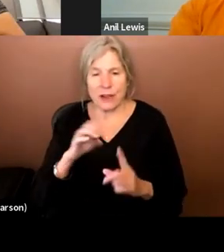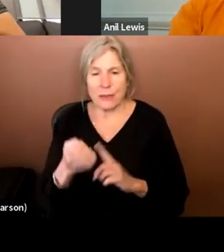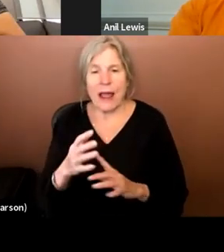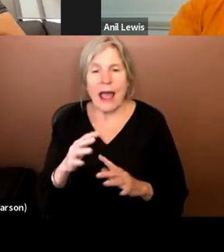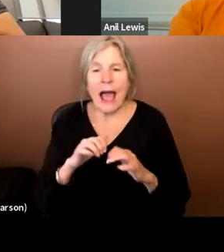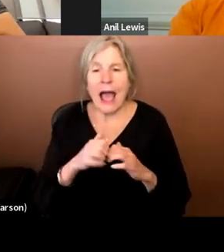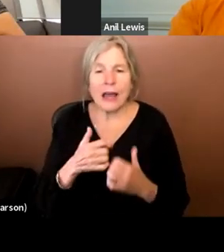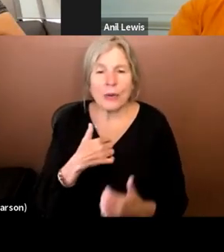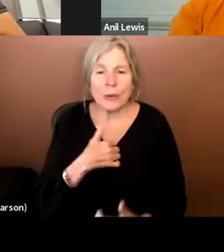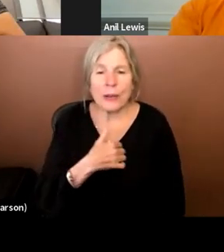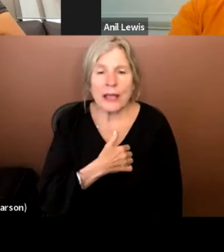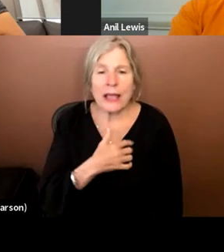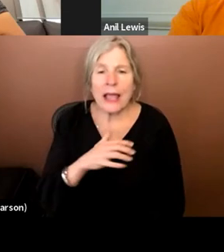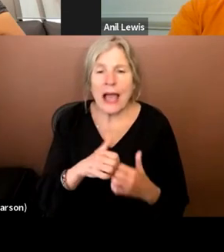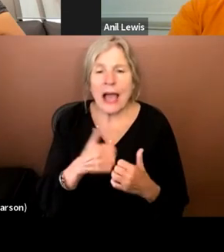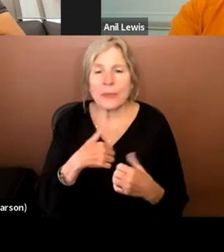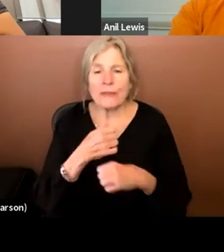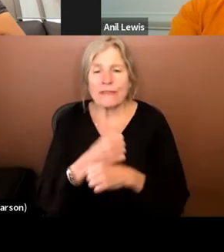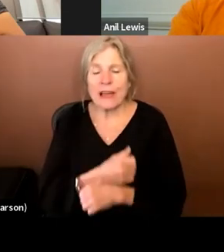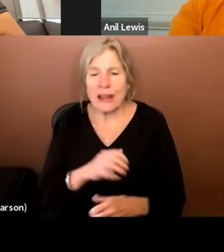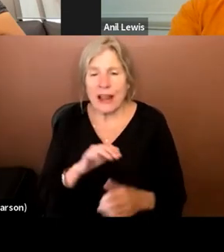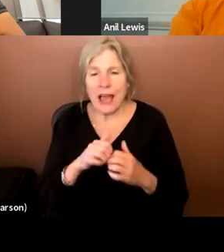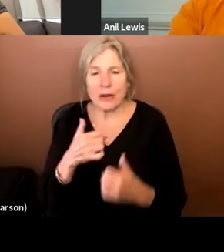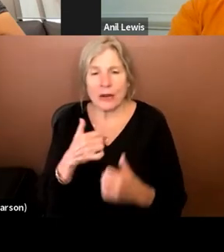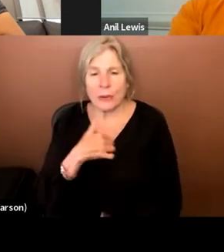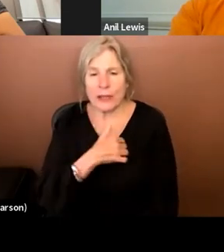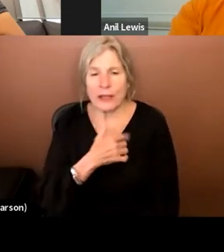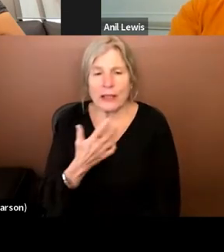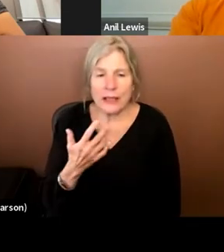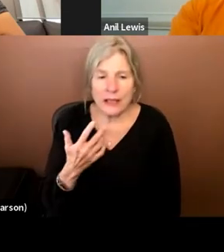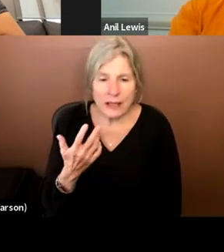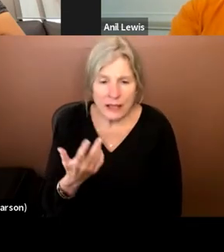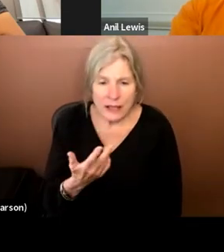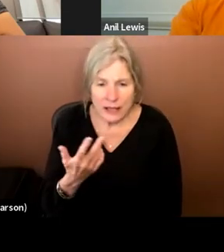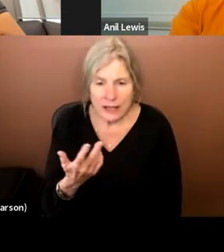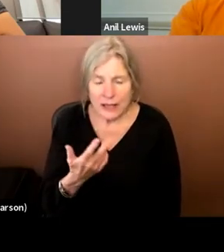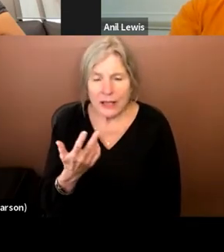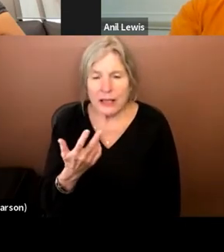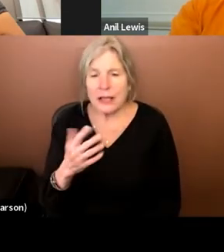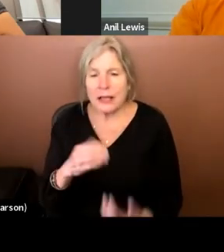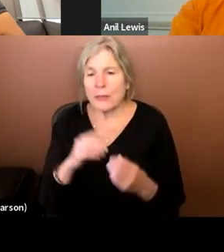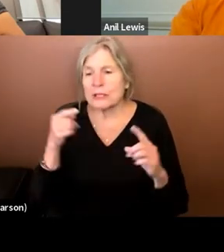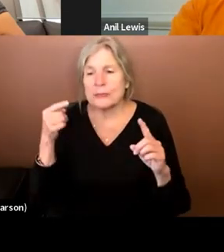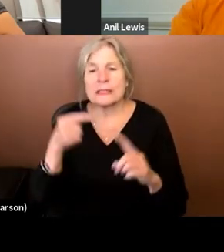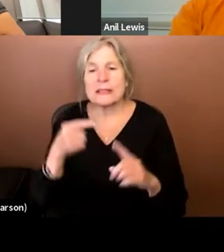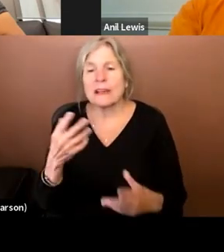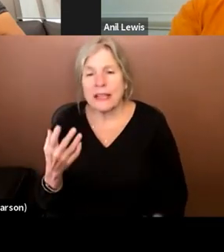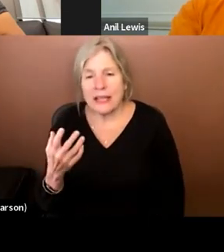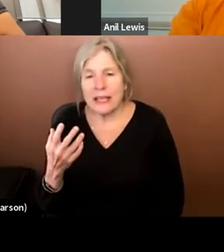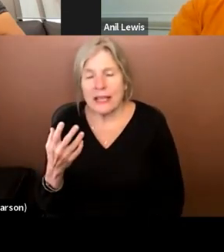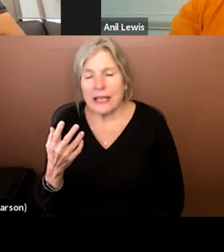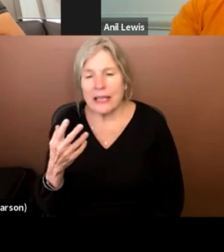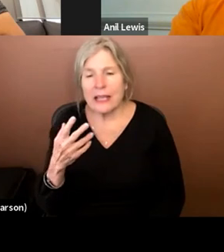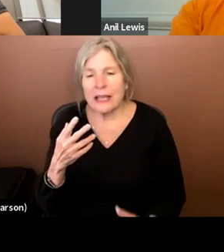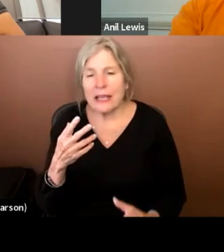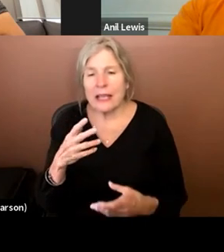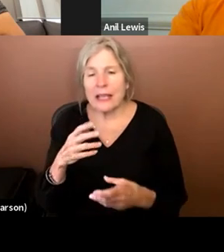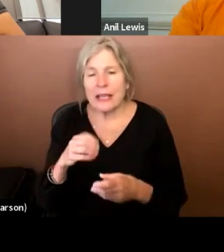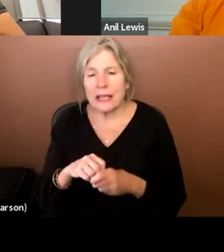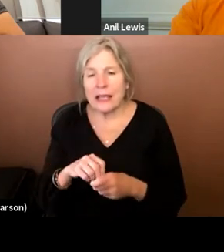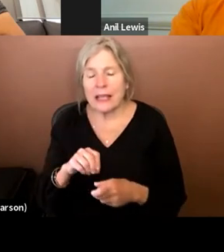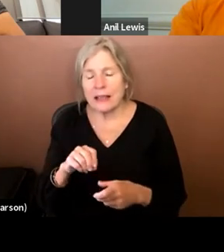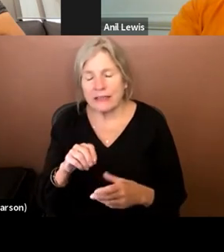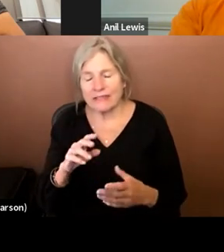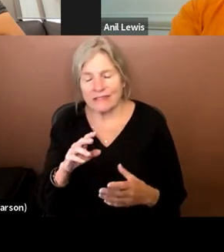how, how do we, how do we fight that? How do we we, no more specifically in the realm of comics,